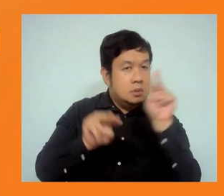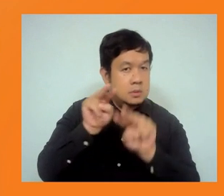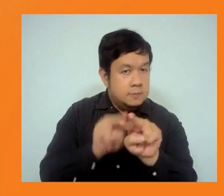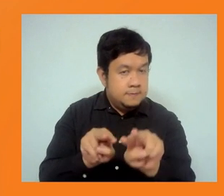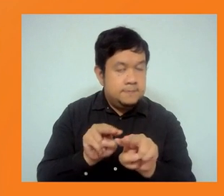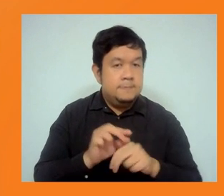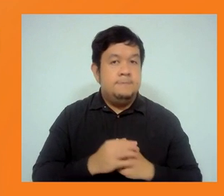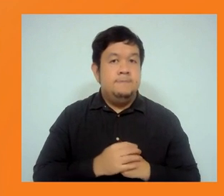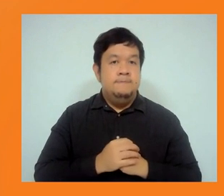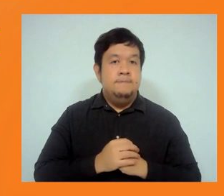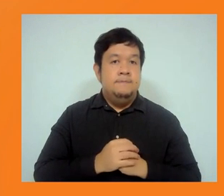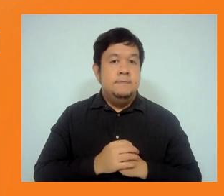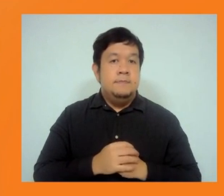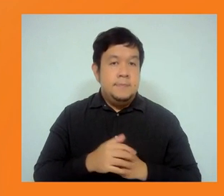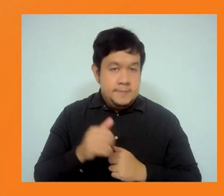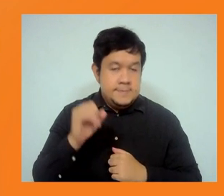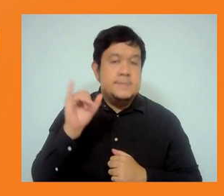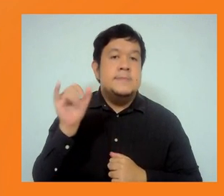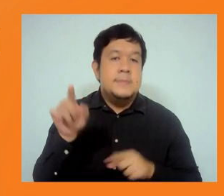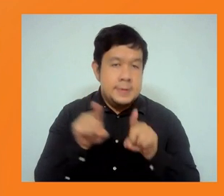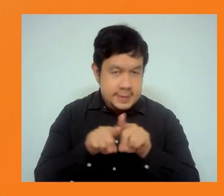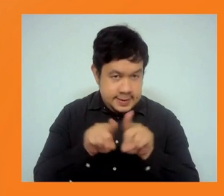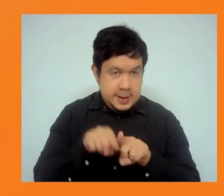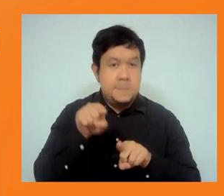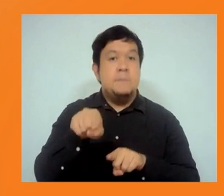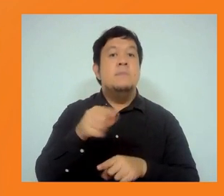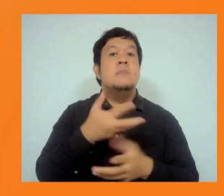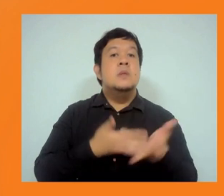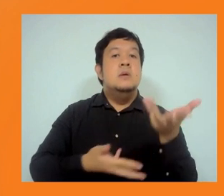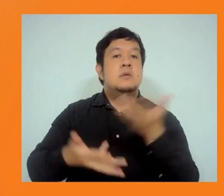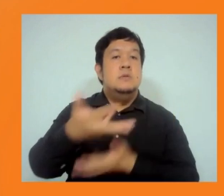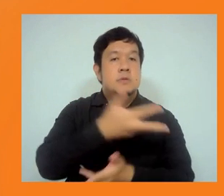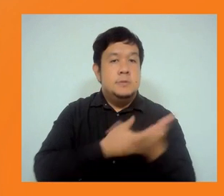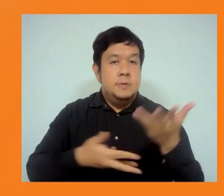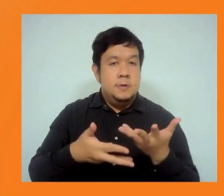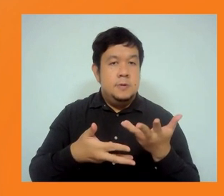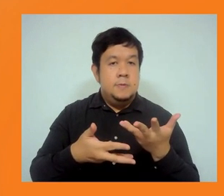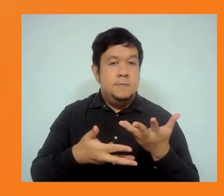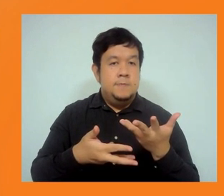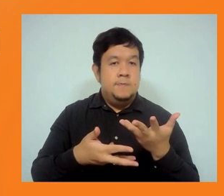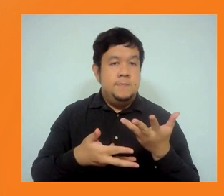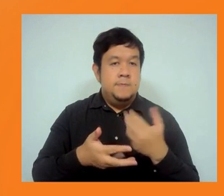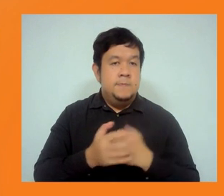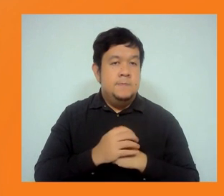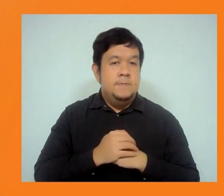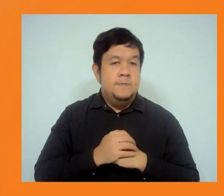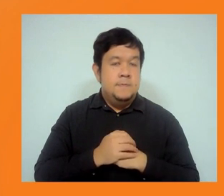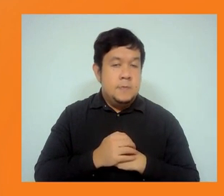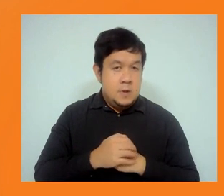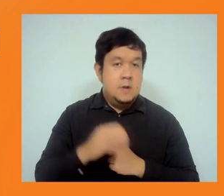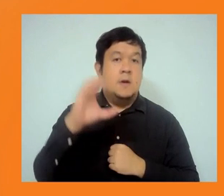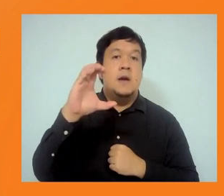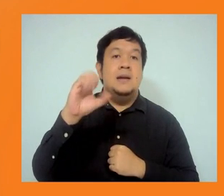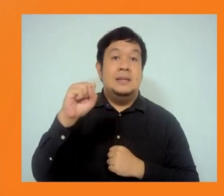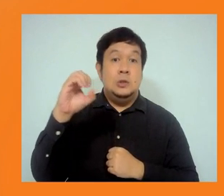also potential collaborations with civil society and local communities that can help with that information